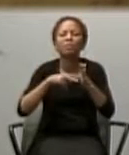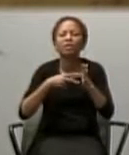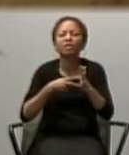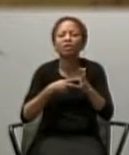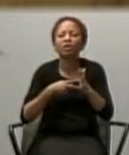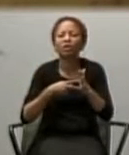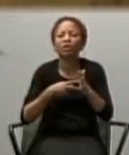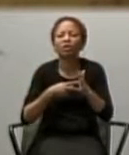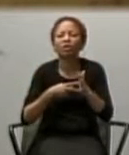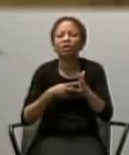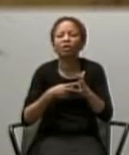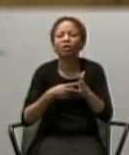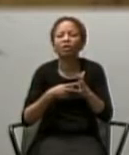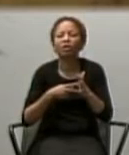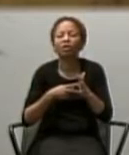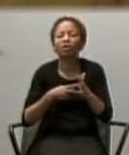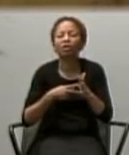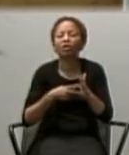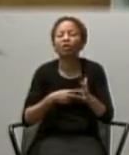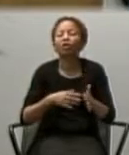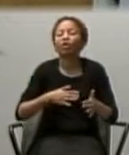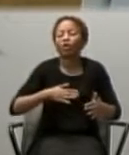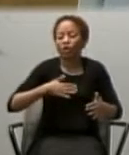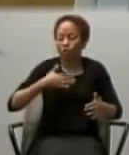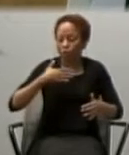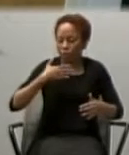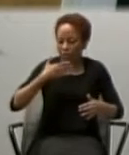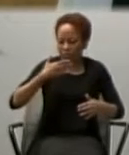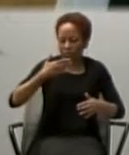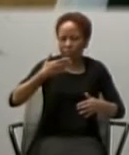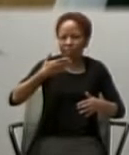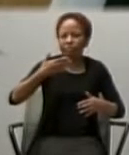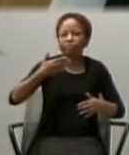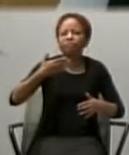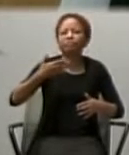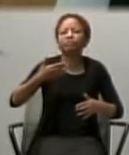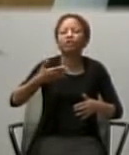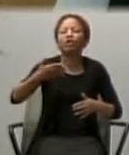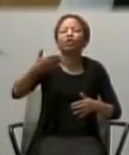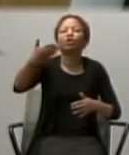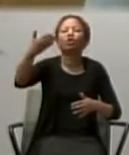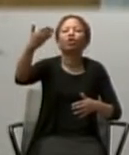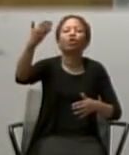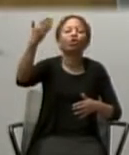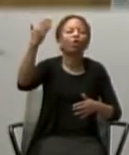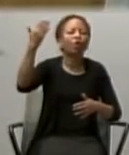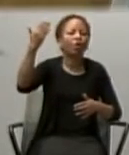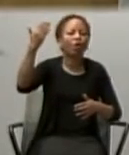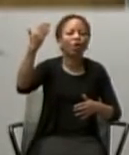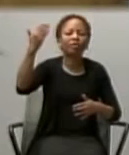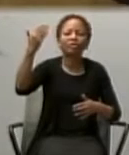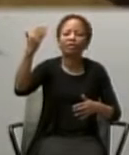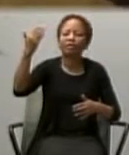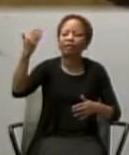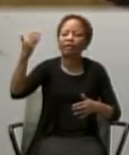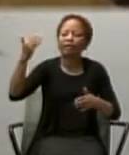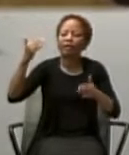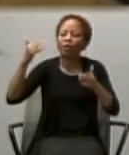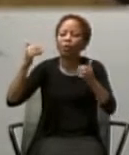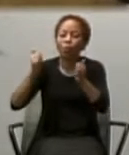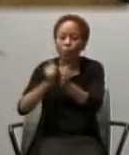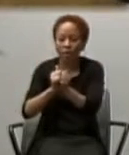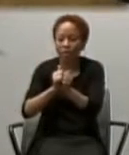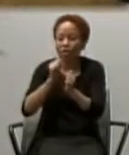involves, the joyful, announcement, that, God is not far, from any one of us.